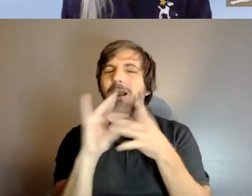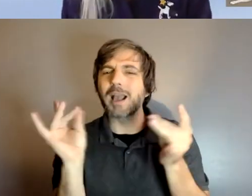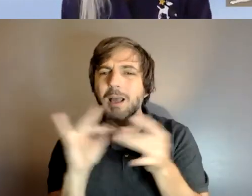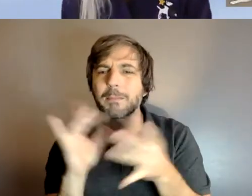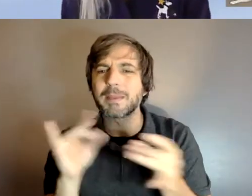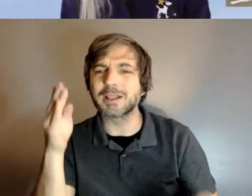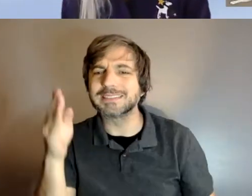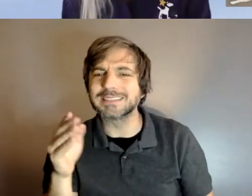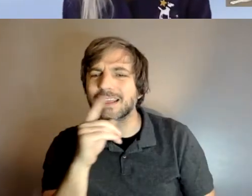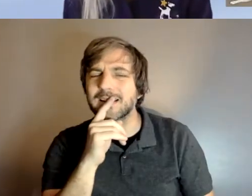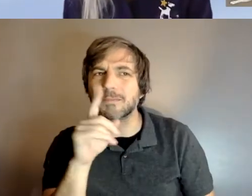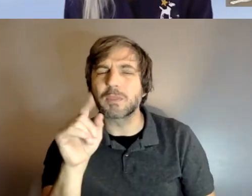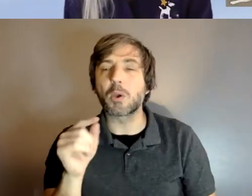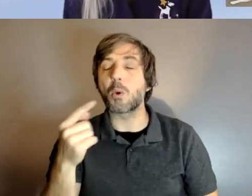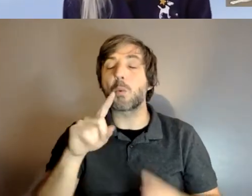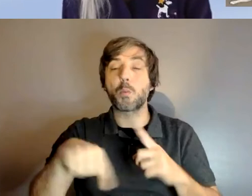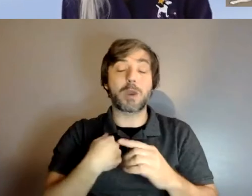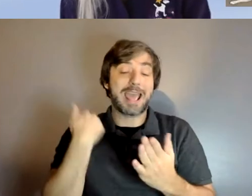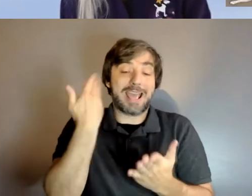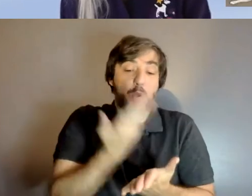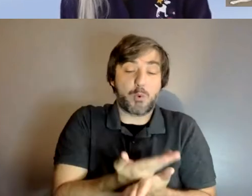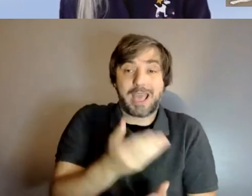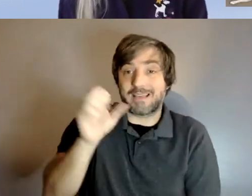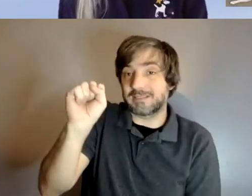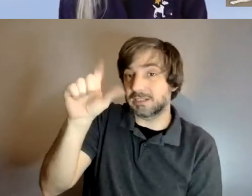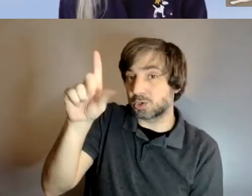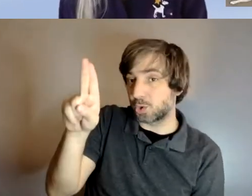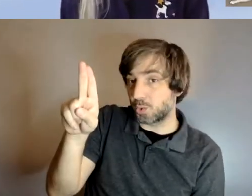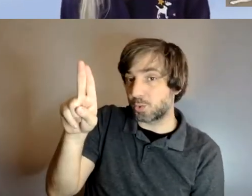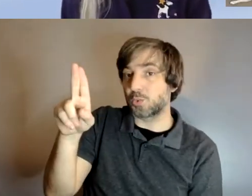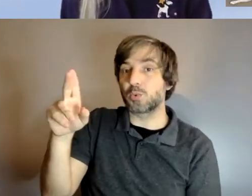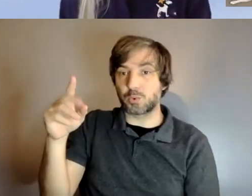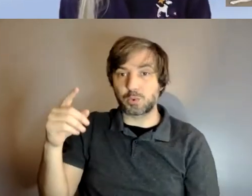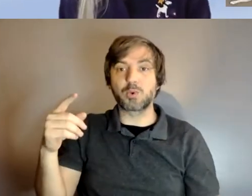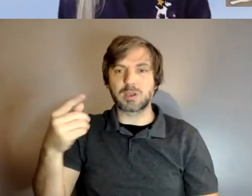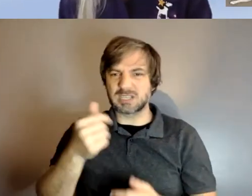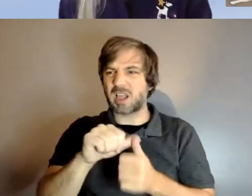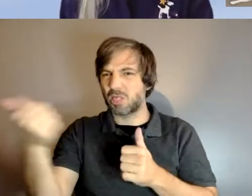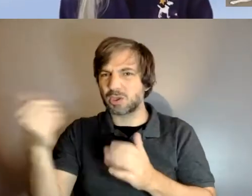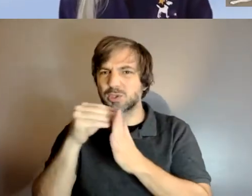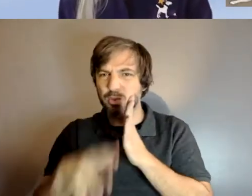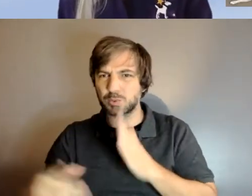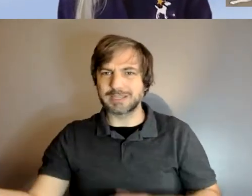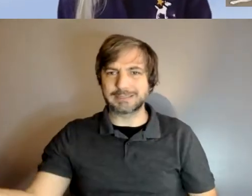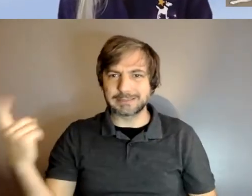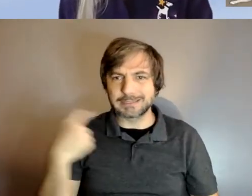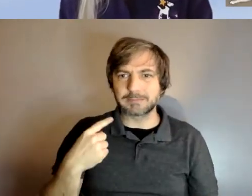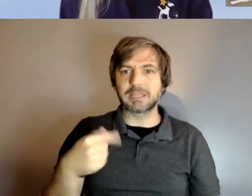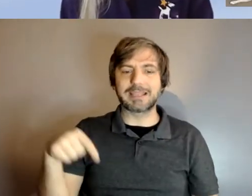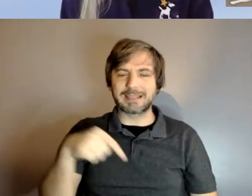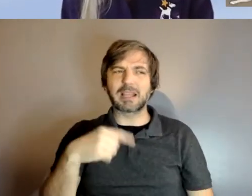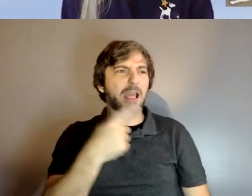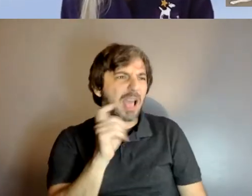students when i actually came to slew my freshman year who pulled up pulled me over a side and asked if my dog had identified colors